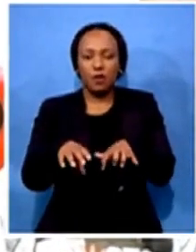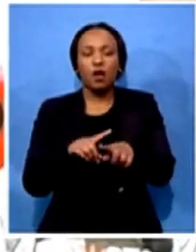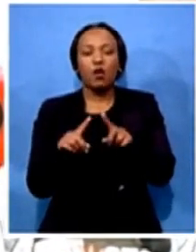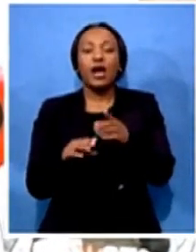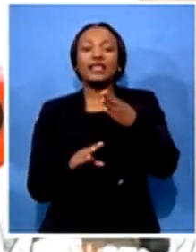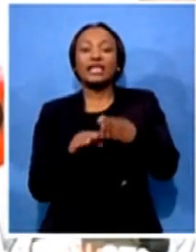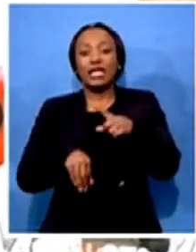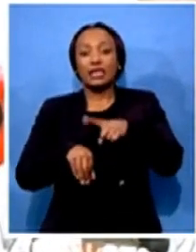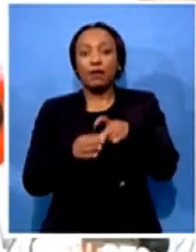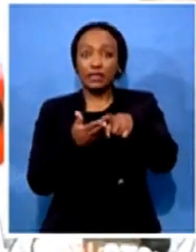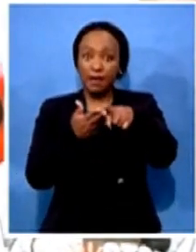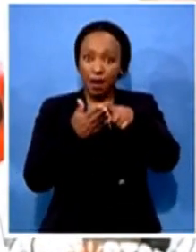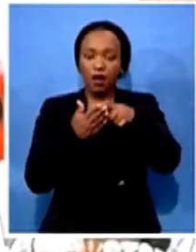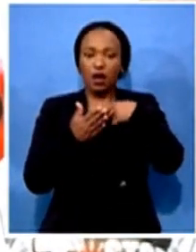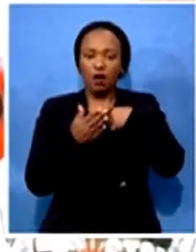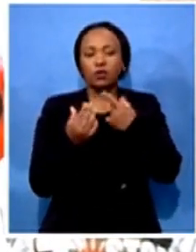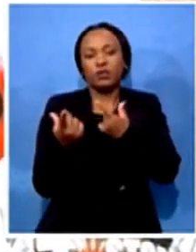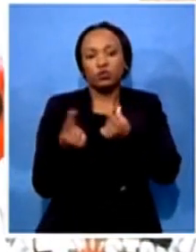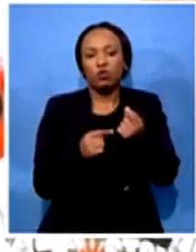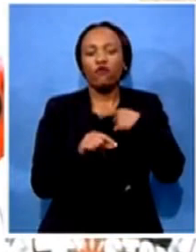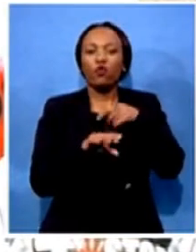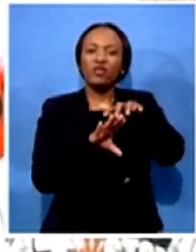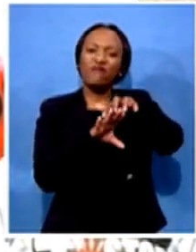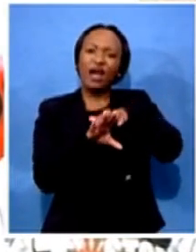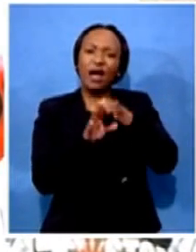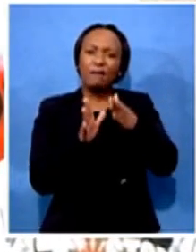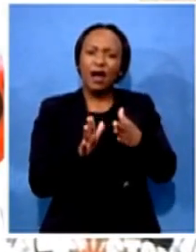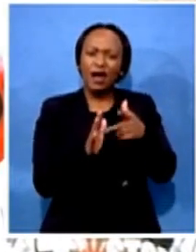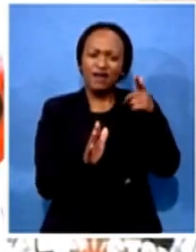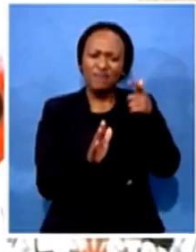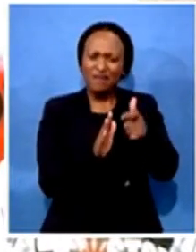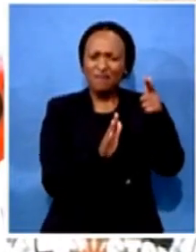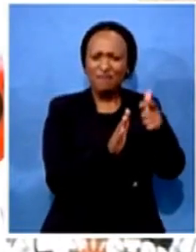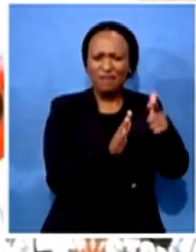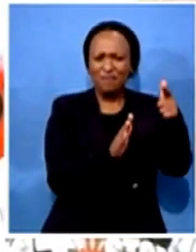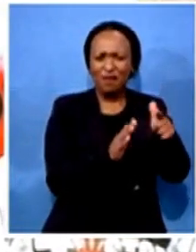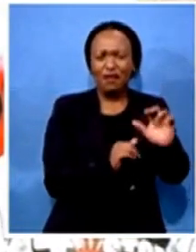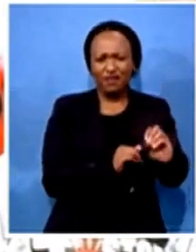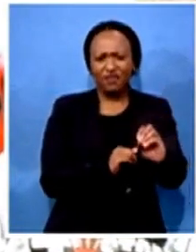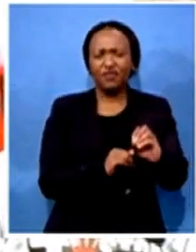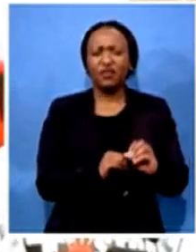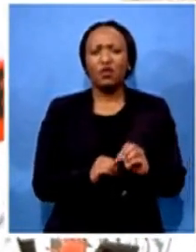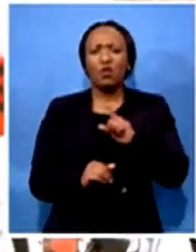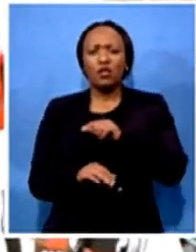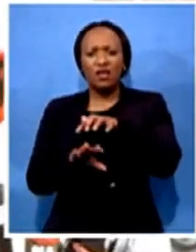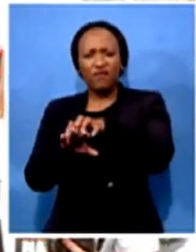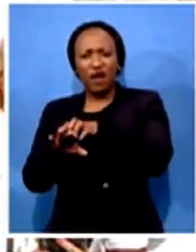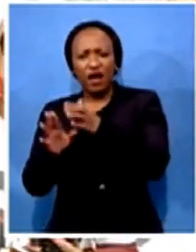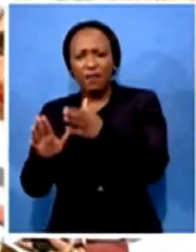farm murders and attacks on farmers, families, and also their employees.